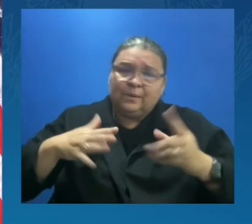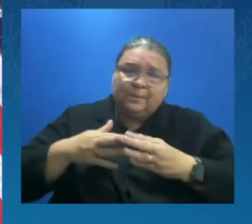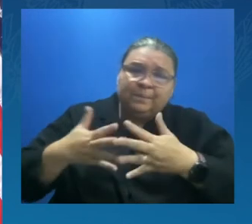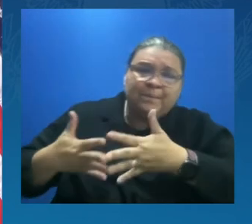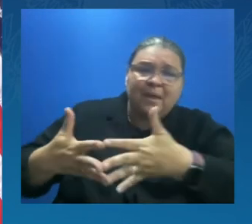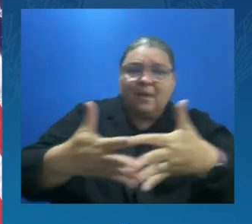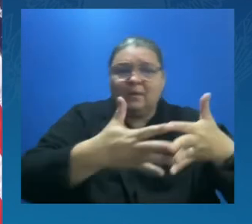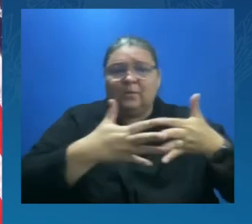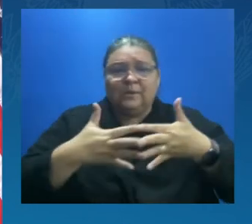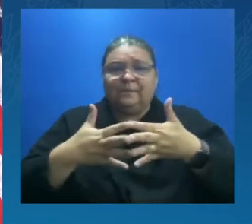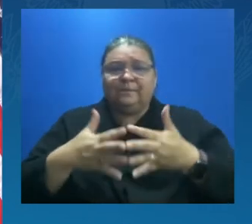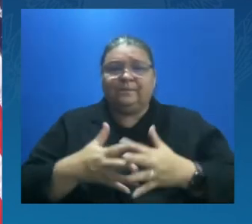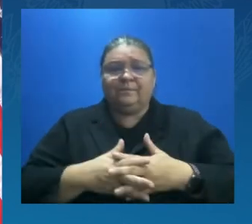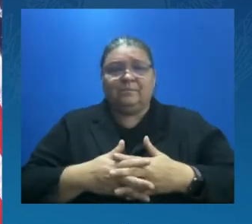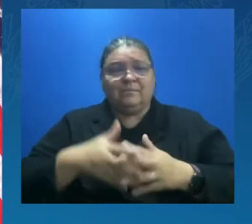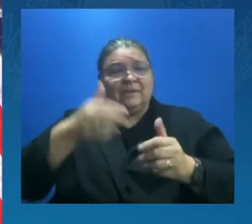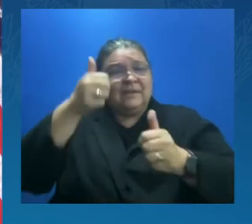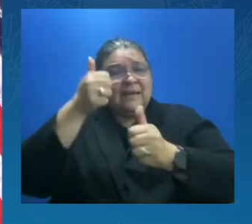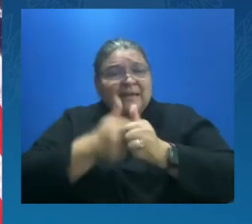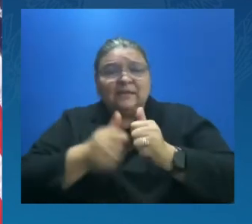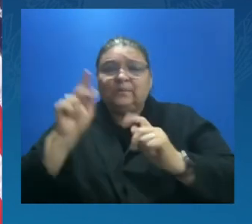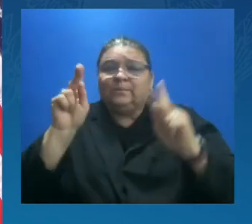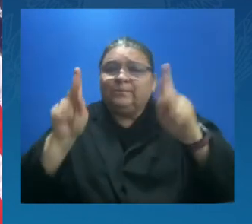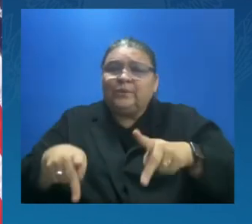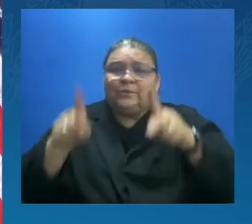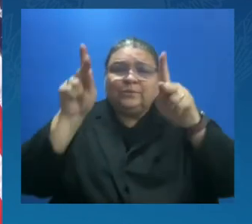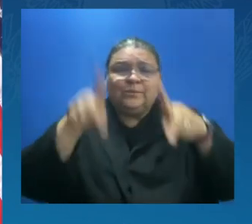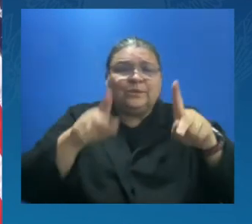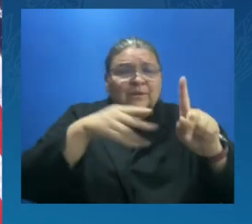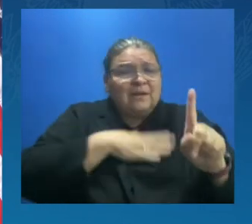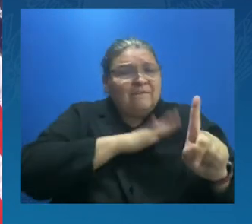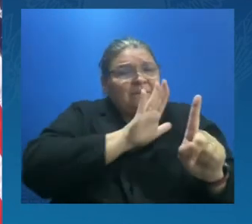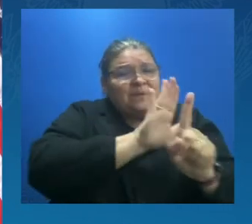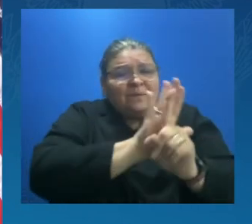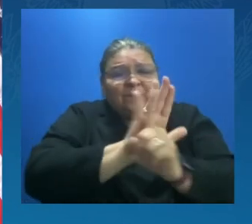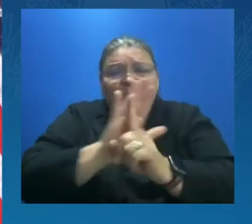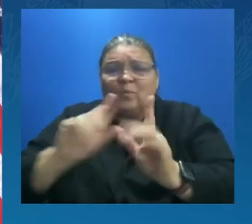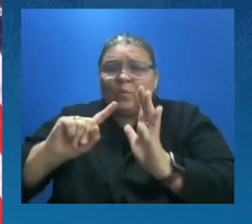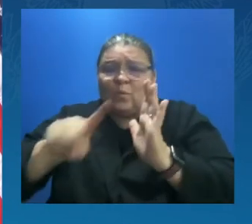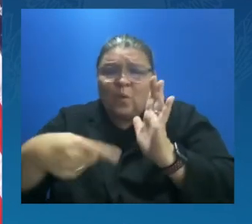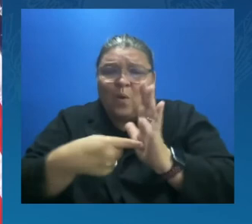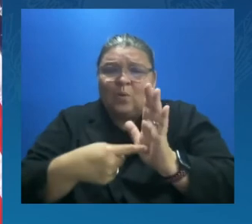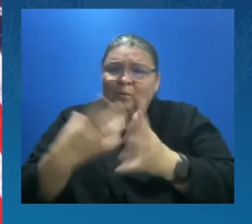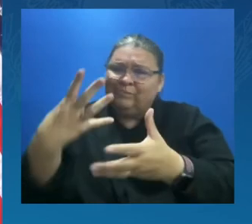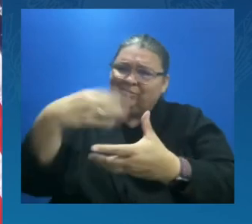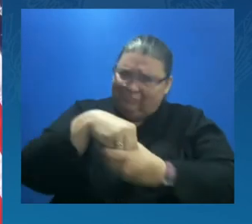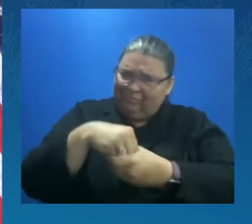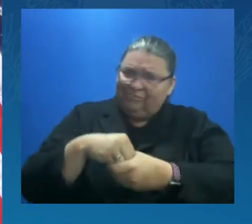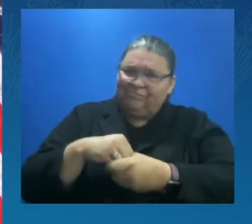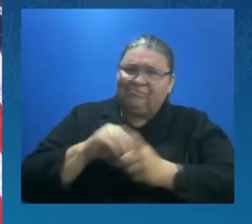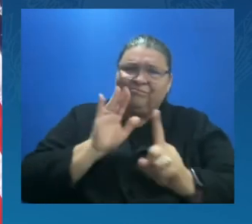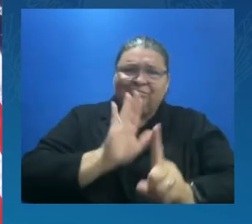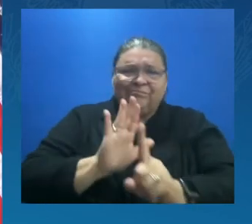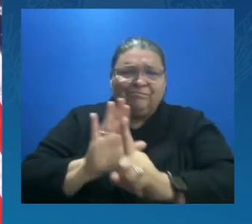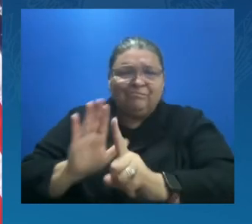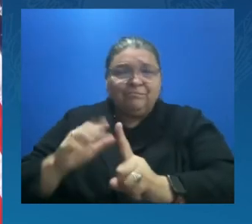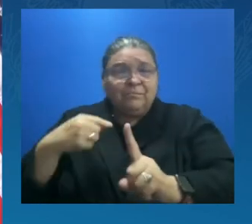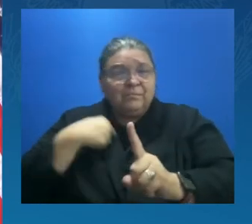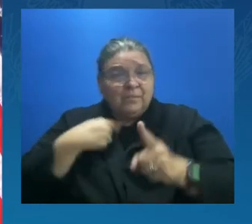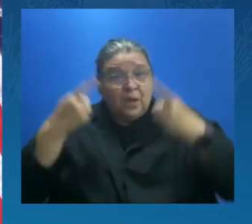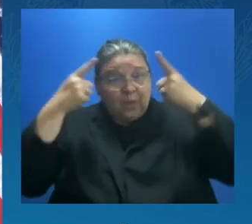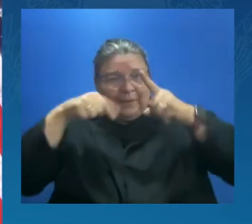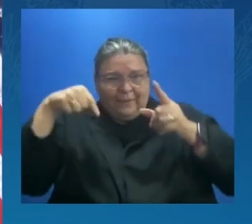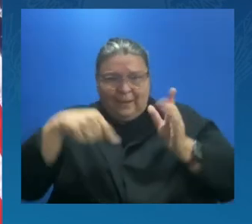play. So, Miami, I know that you know the urgency of this moment. You are living it